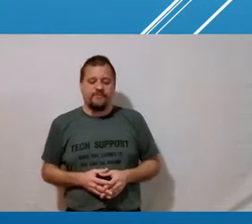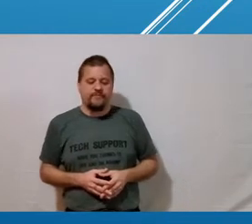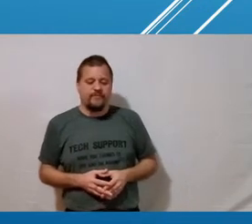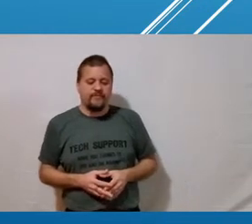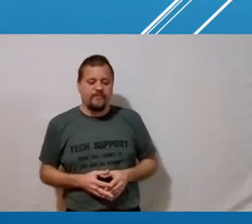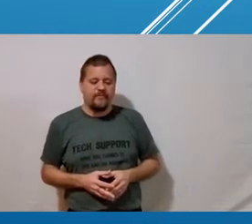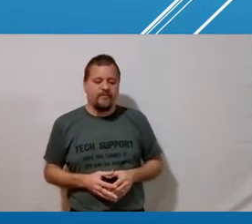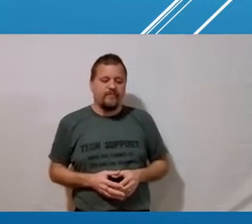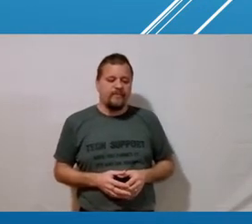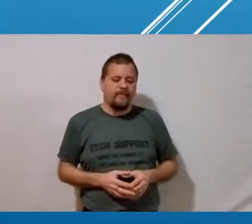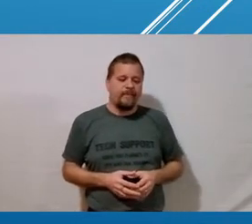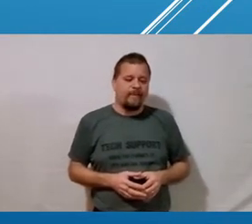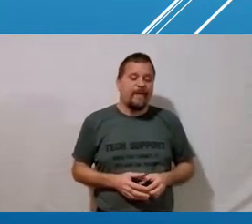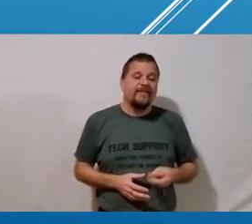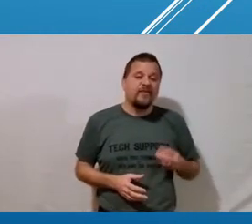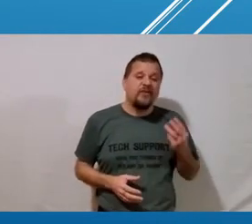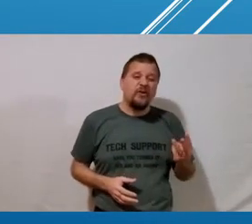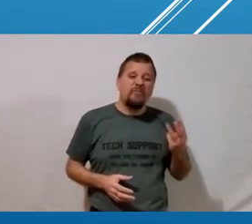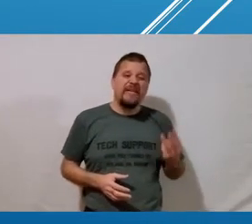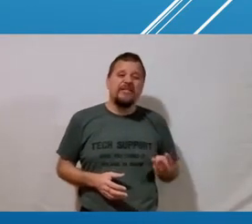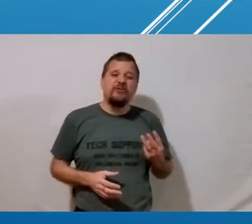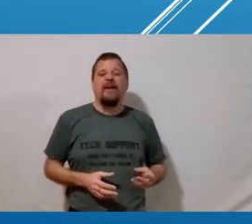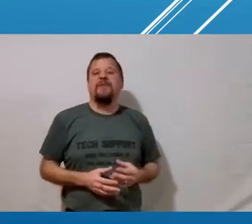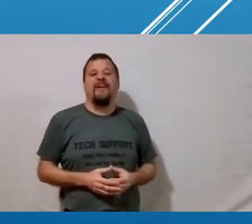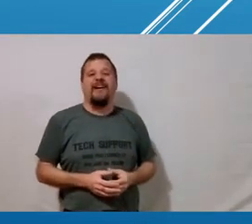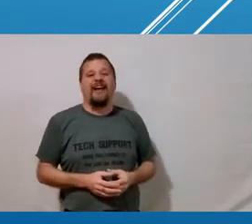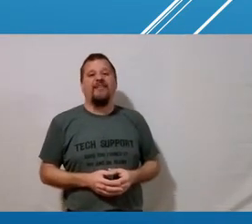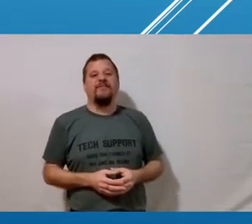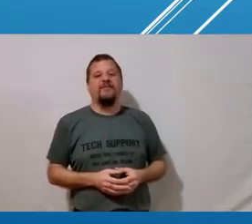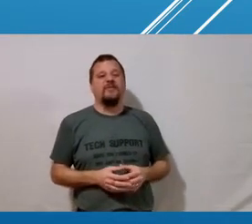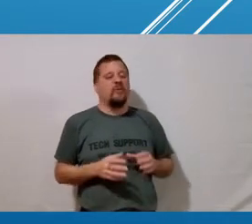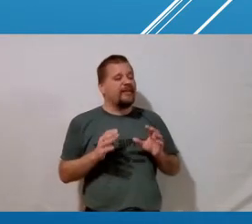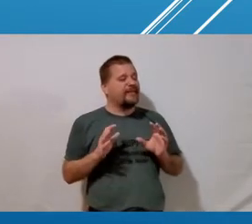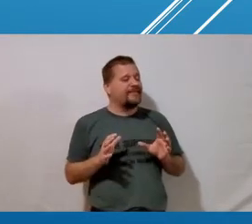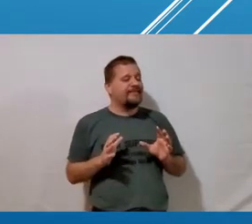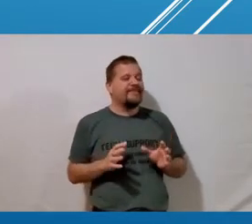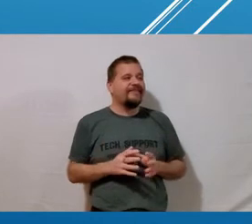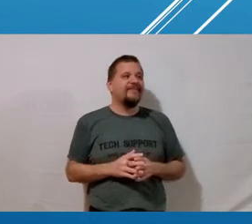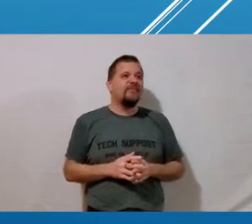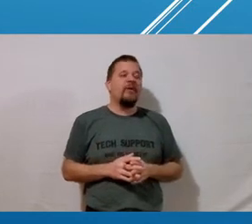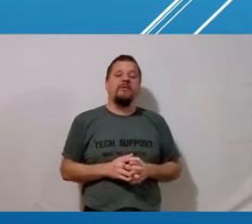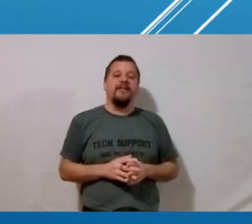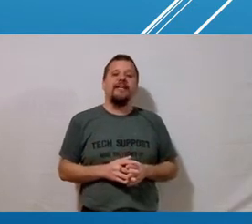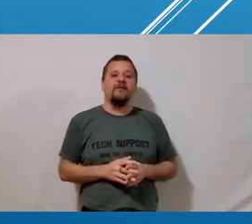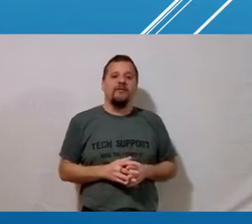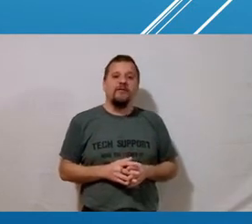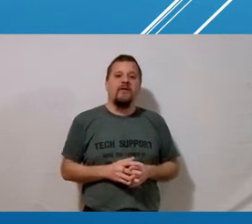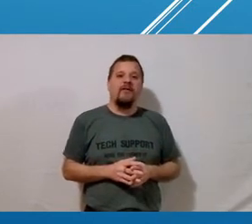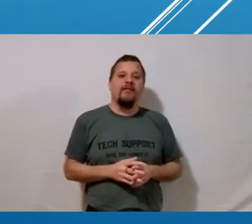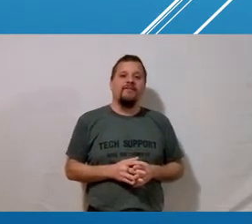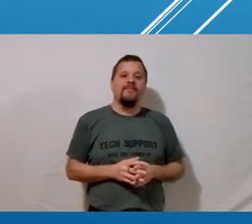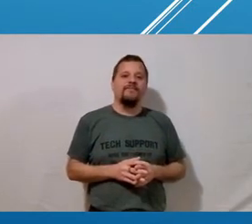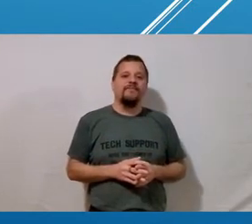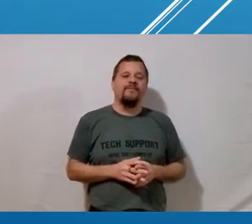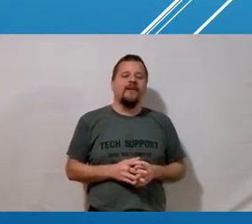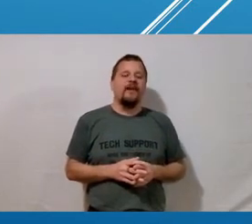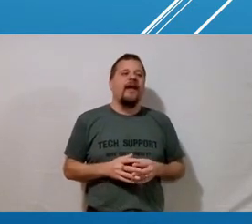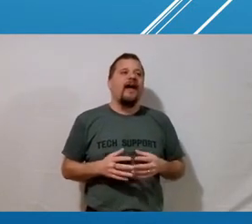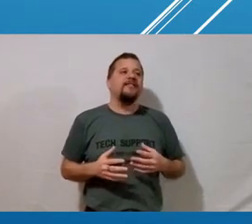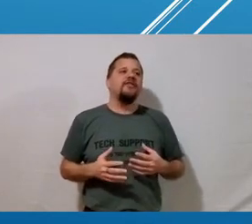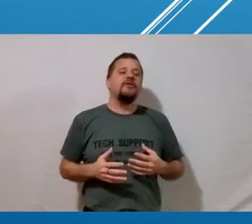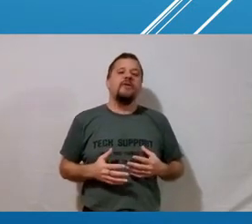the third big trap that i have the one that is probably the kicker of them all